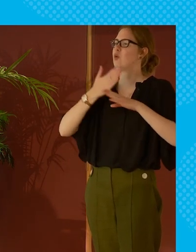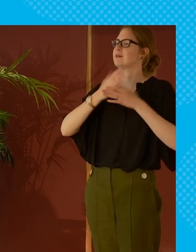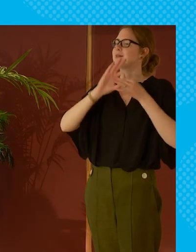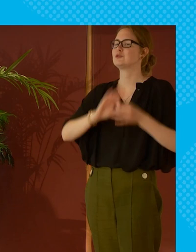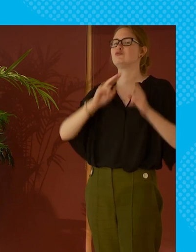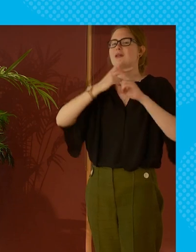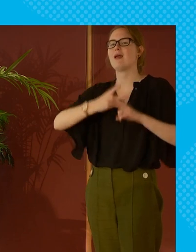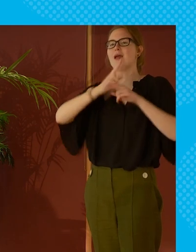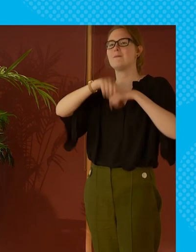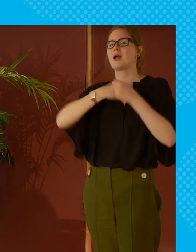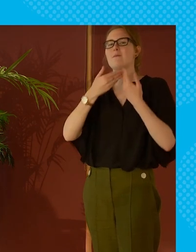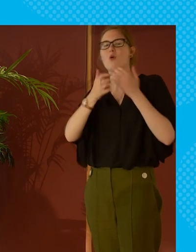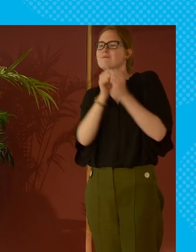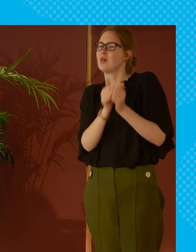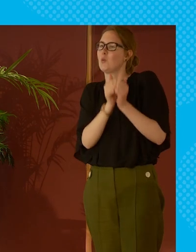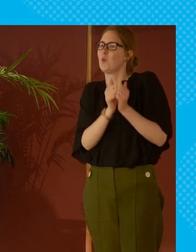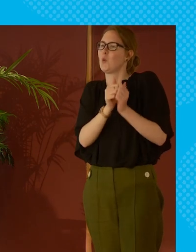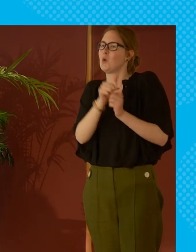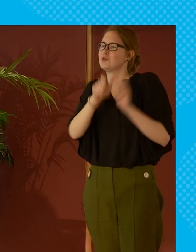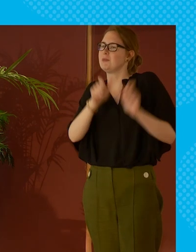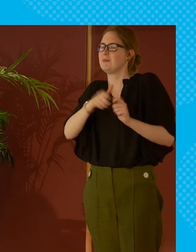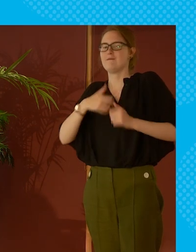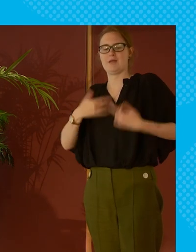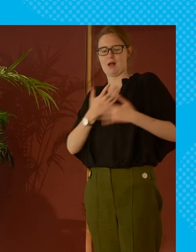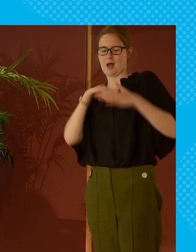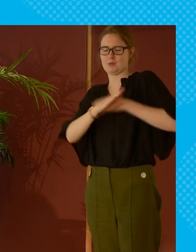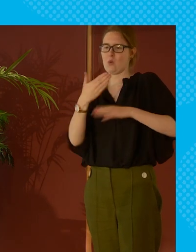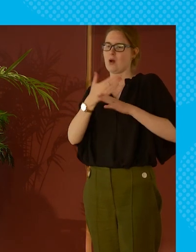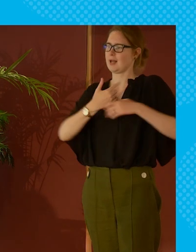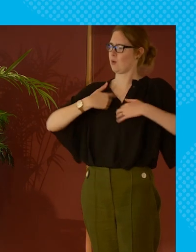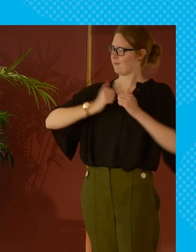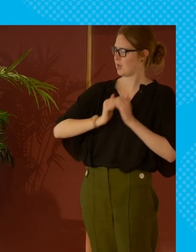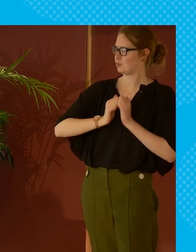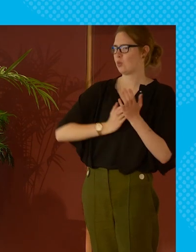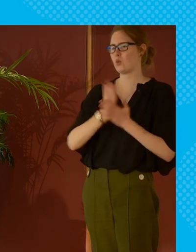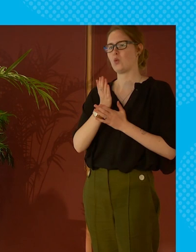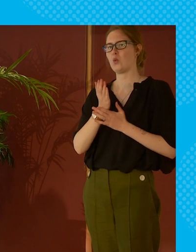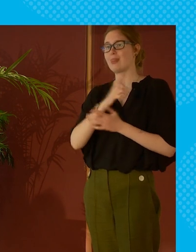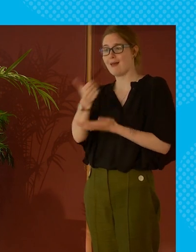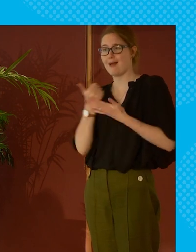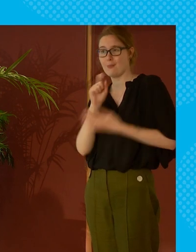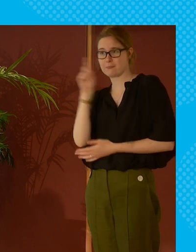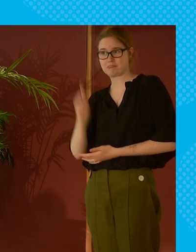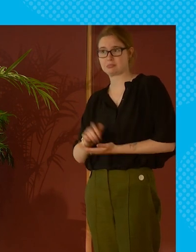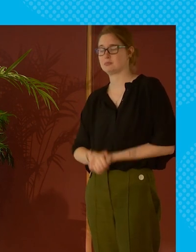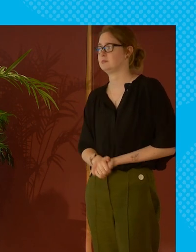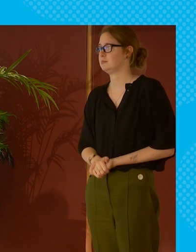like caring uh become much more valued and people feel they can go into them uh would that help